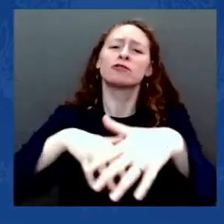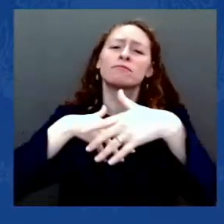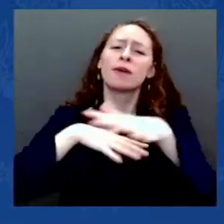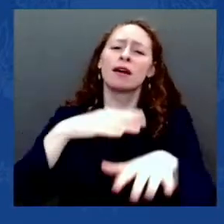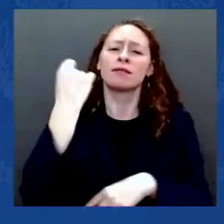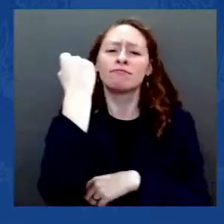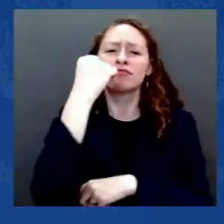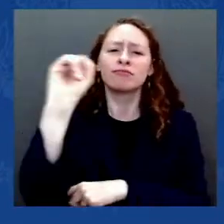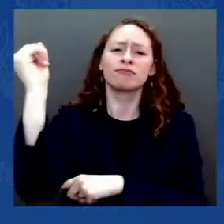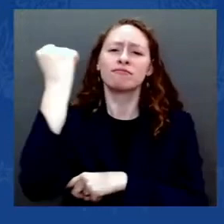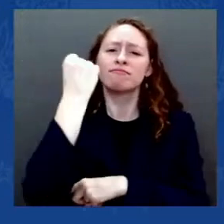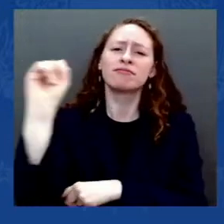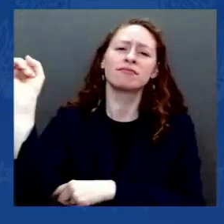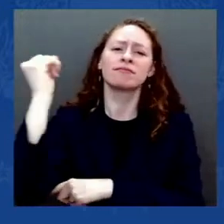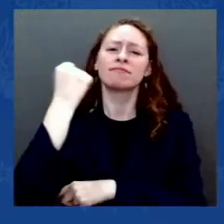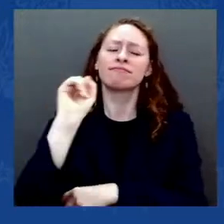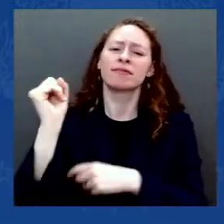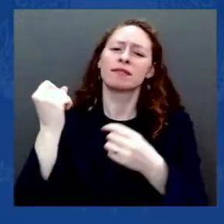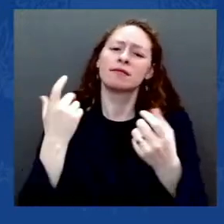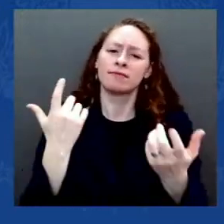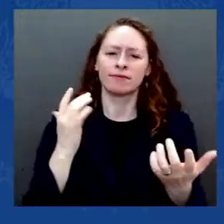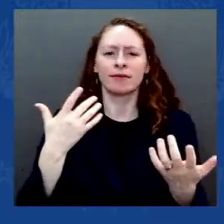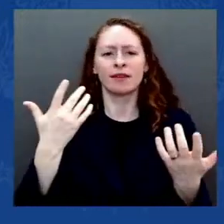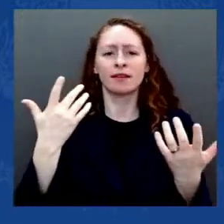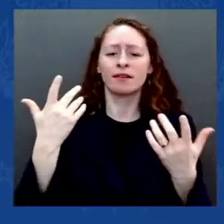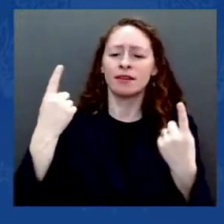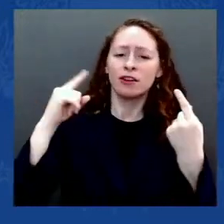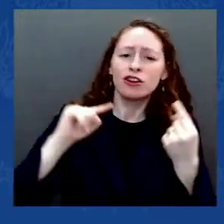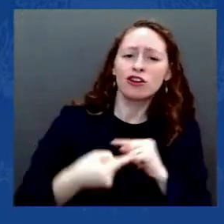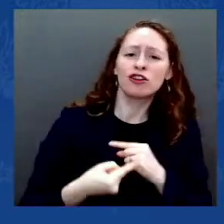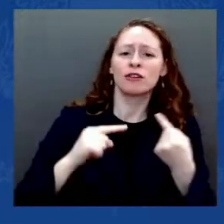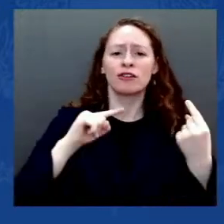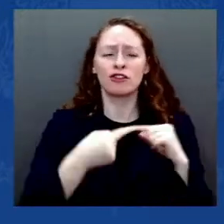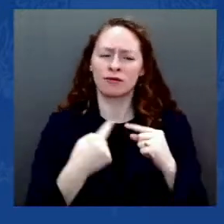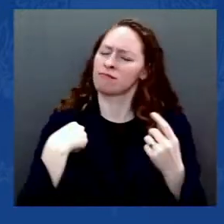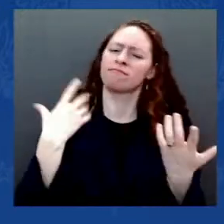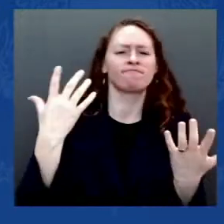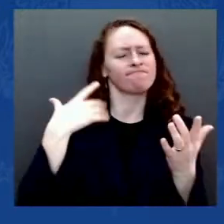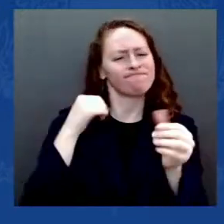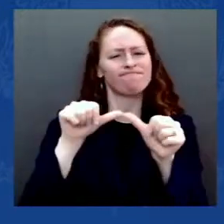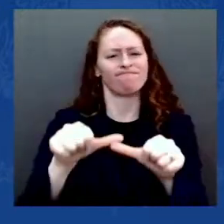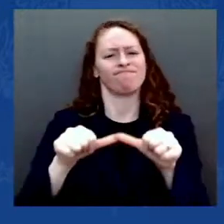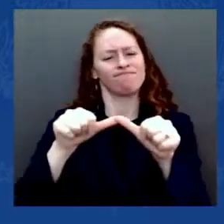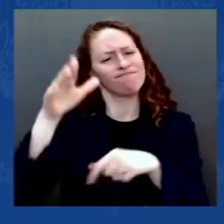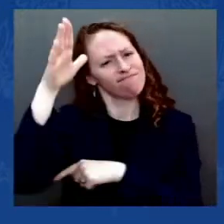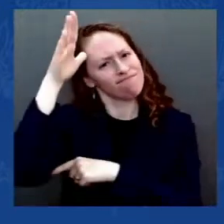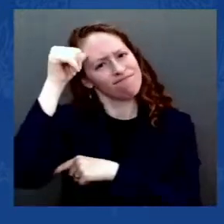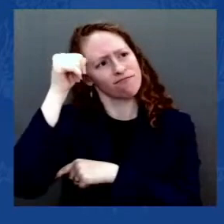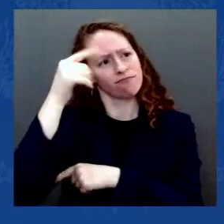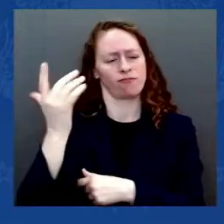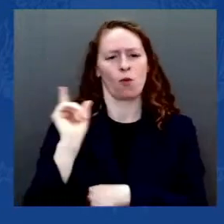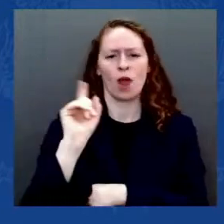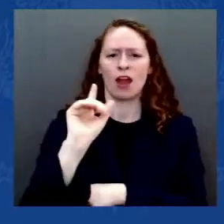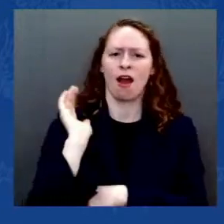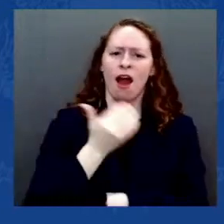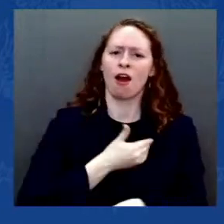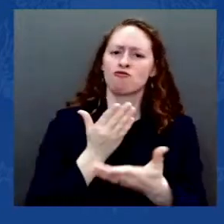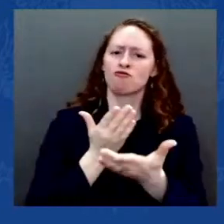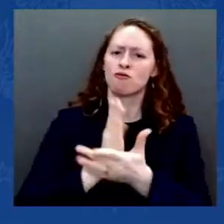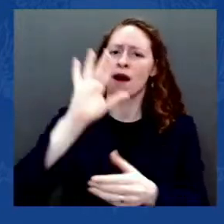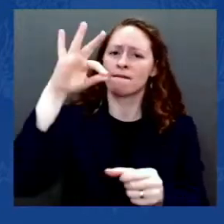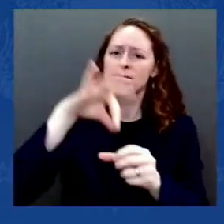On January 6th, we all saw what our nation would look like